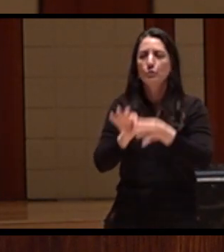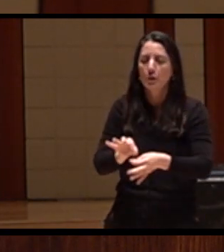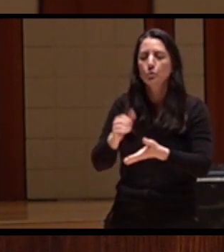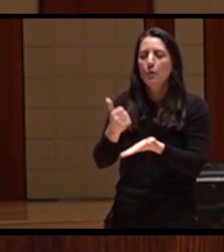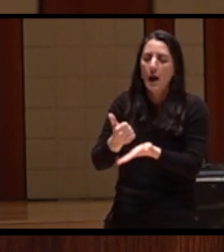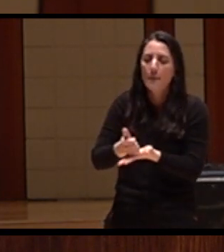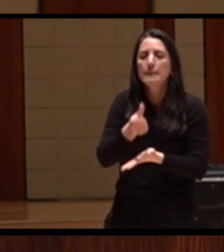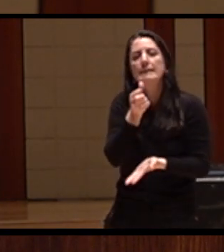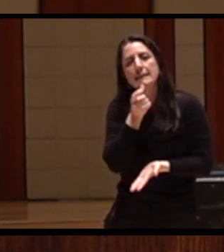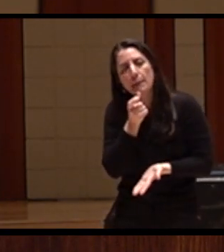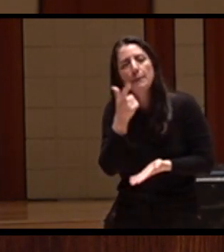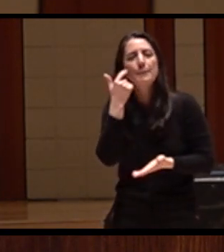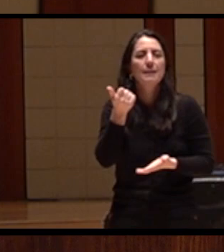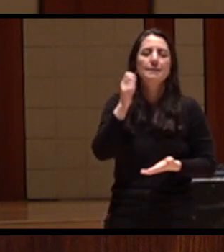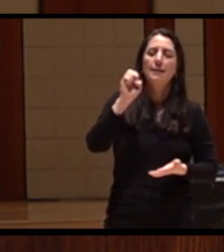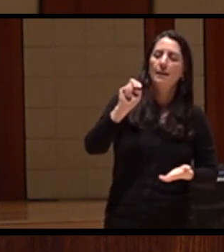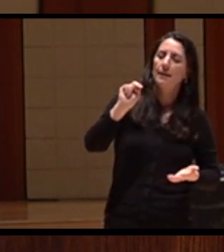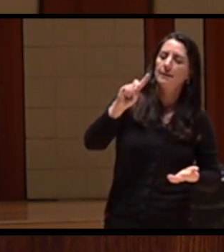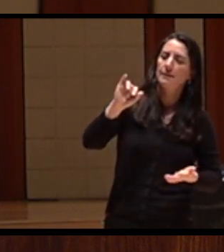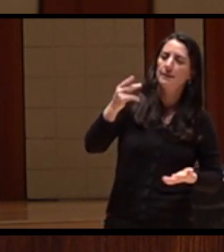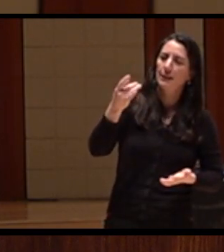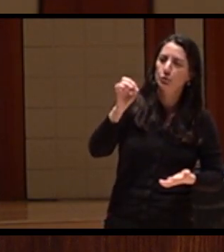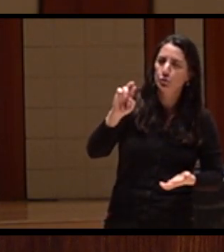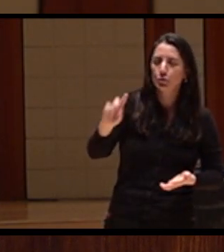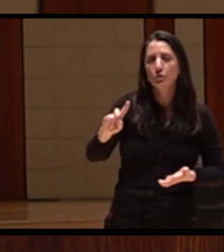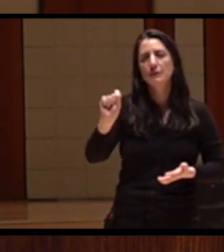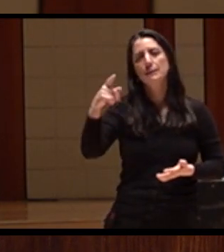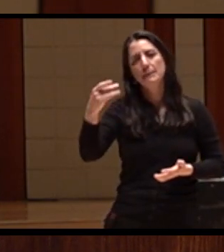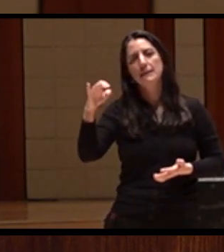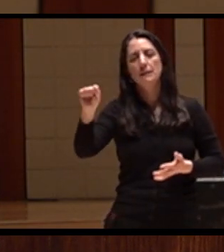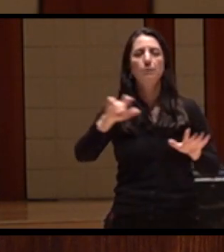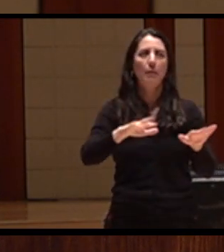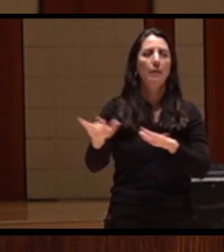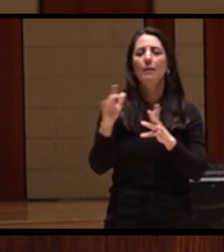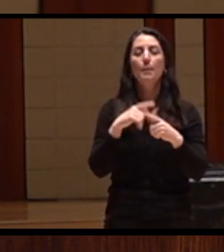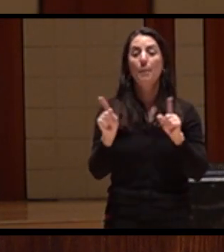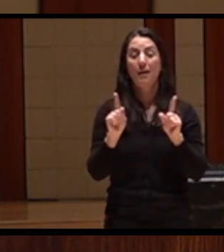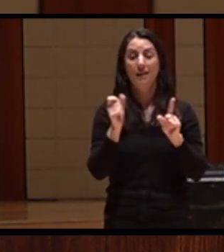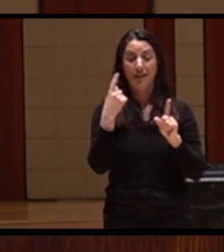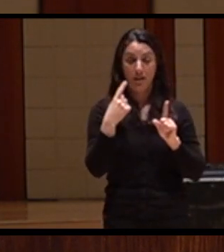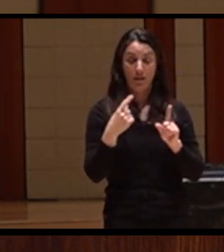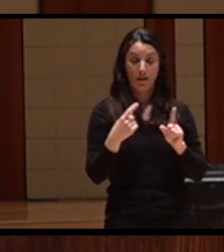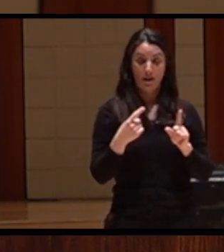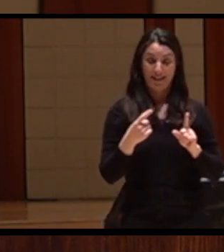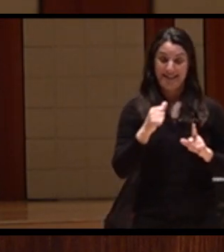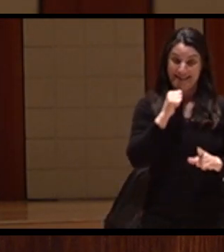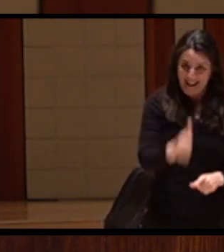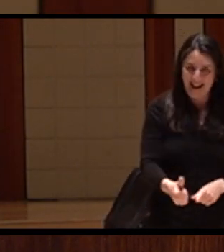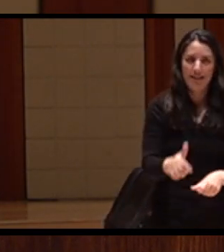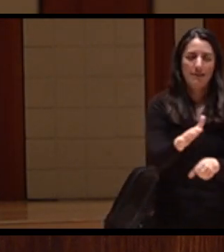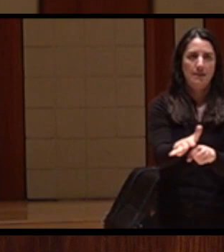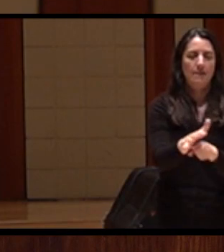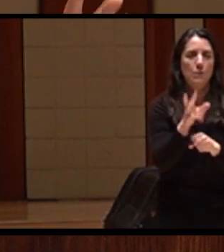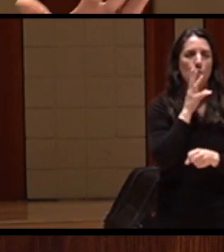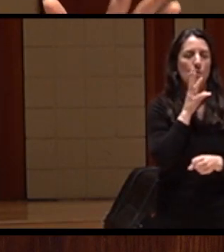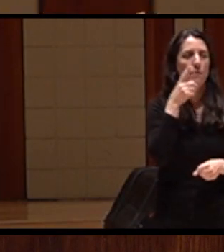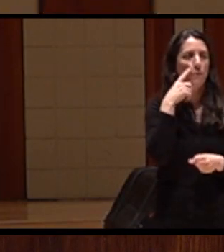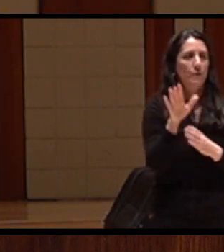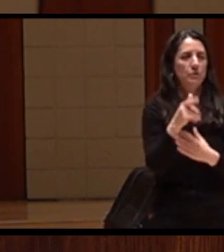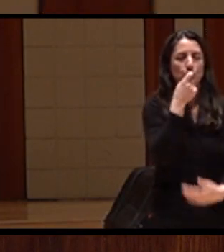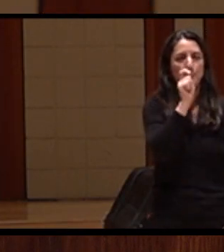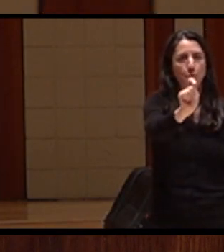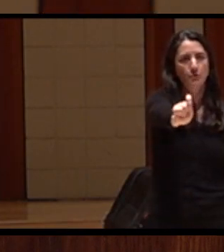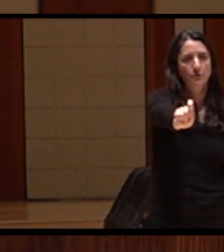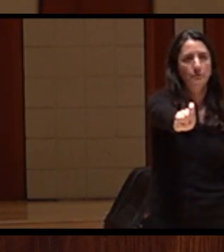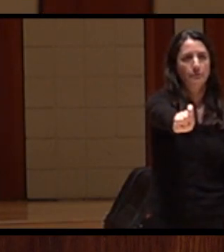in the Klamath year-round, and there is no in-stream flow for those fish. There's just none. So what we need to do is